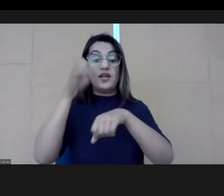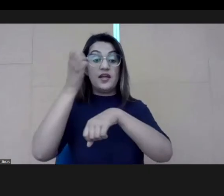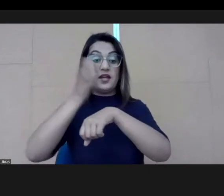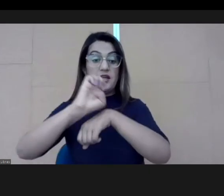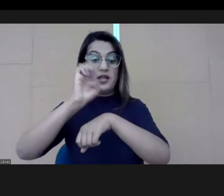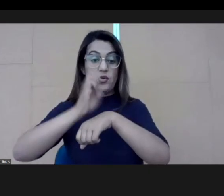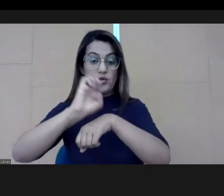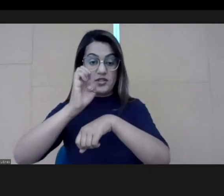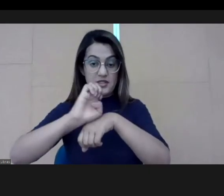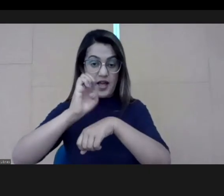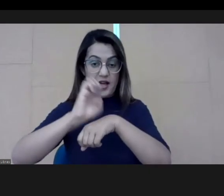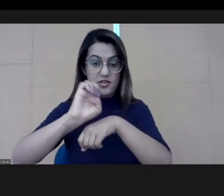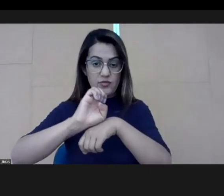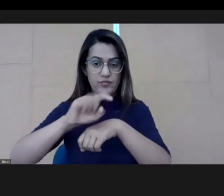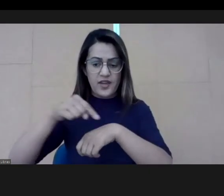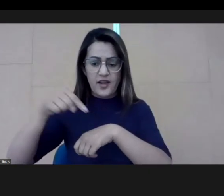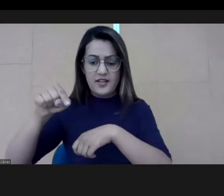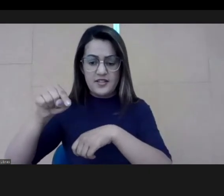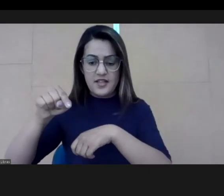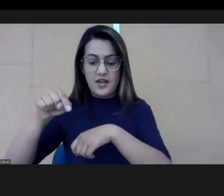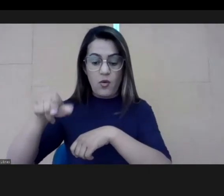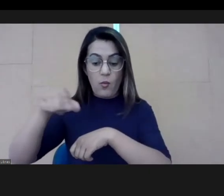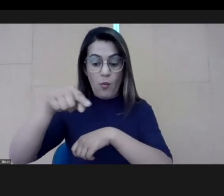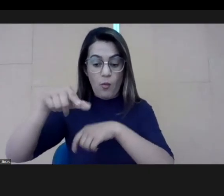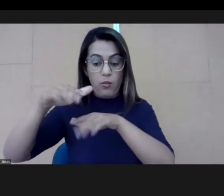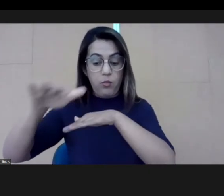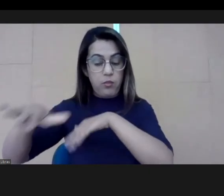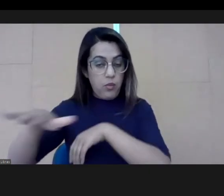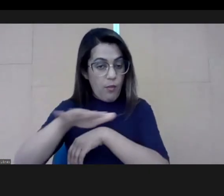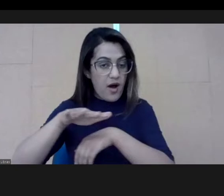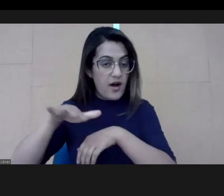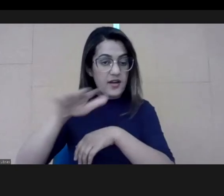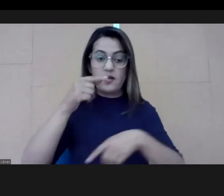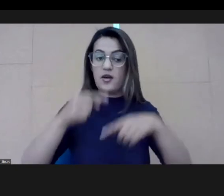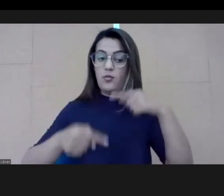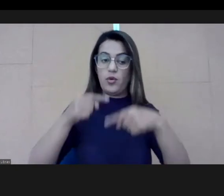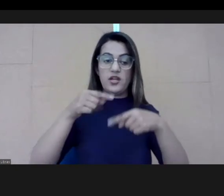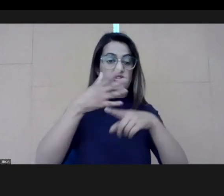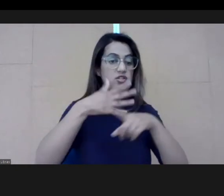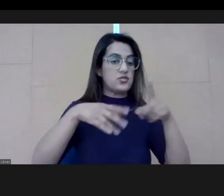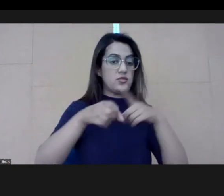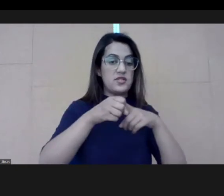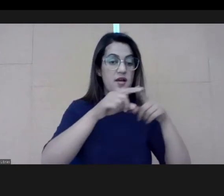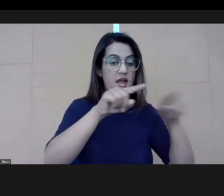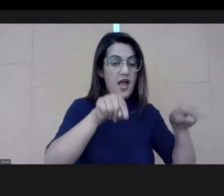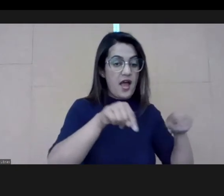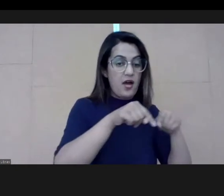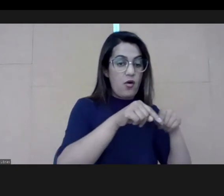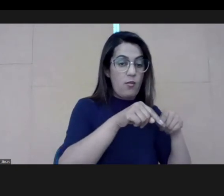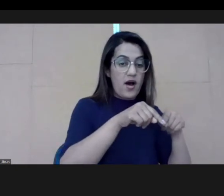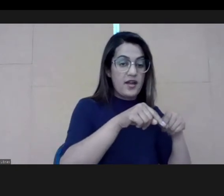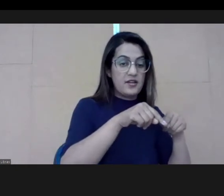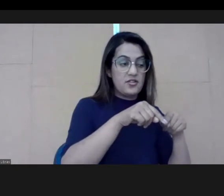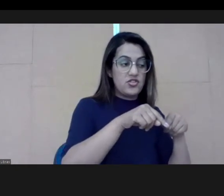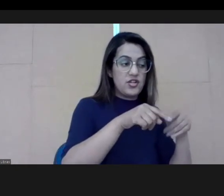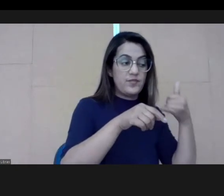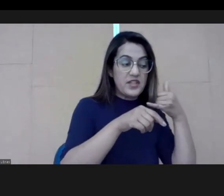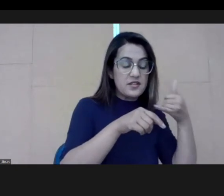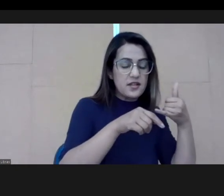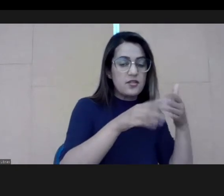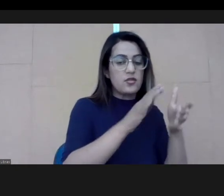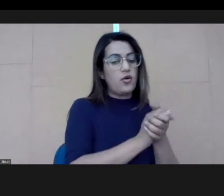sector, and they were going to not social politics. They were going to offices, but